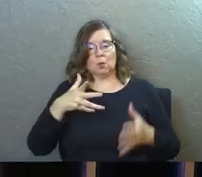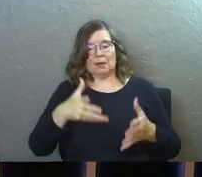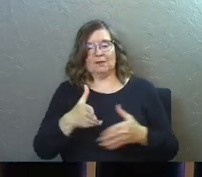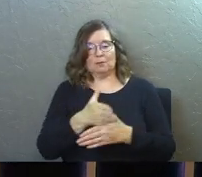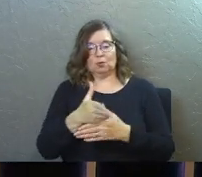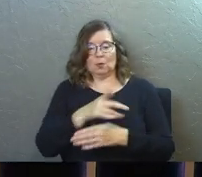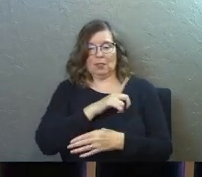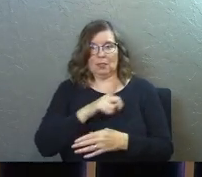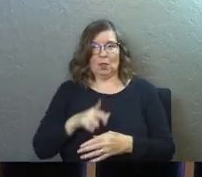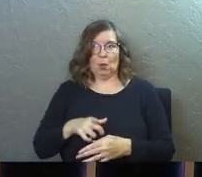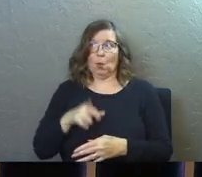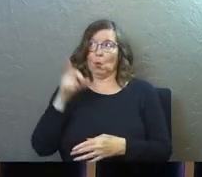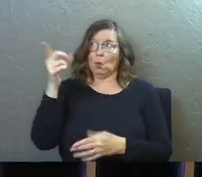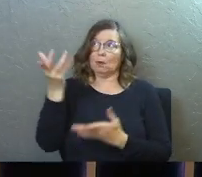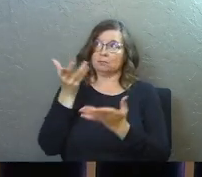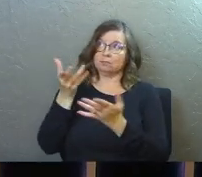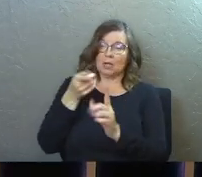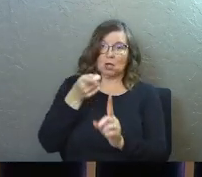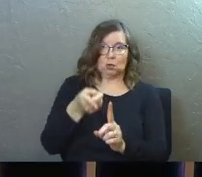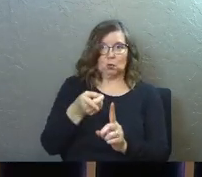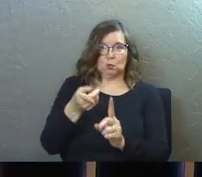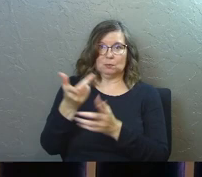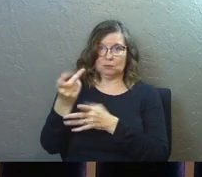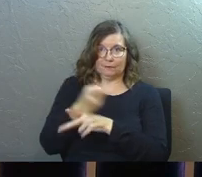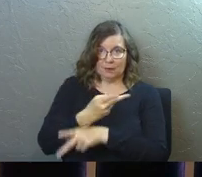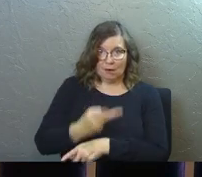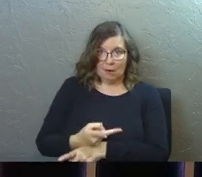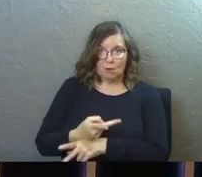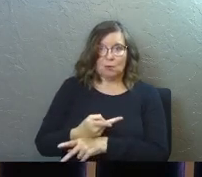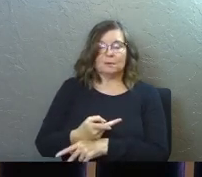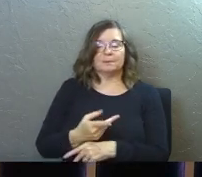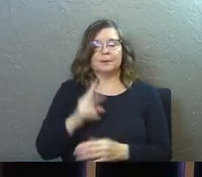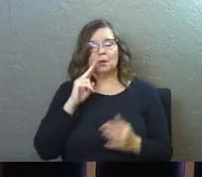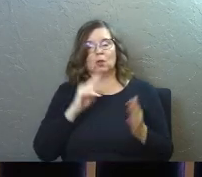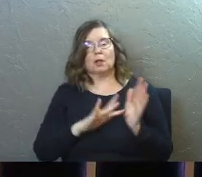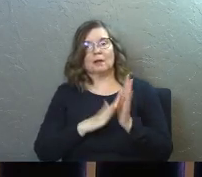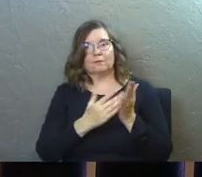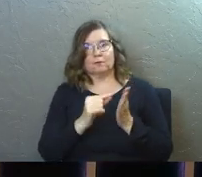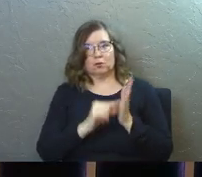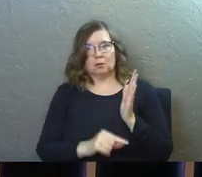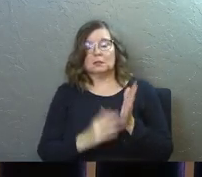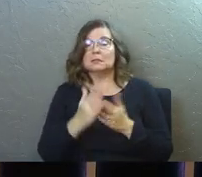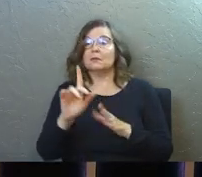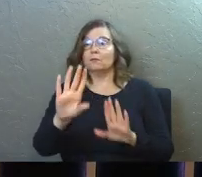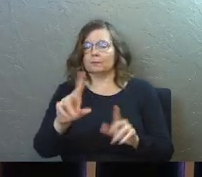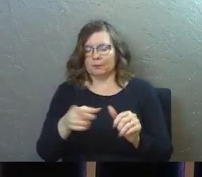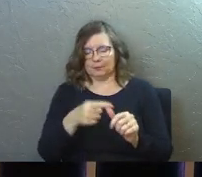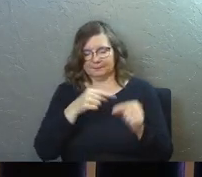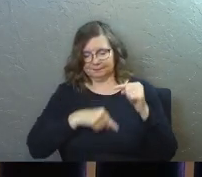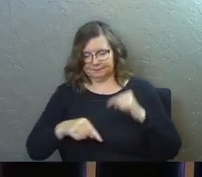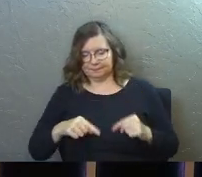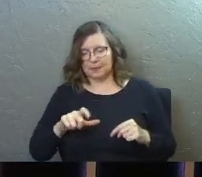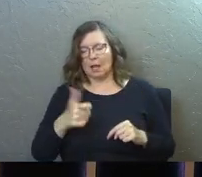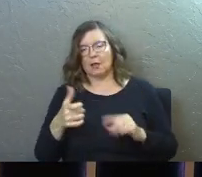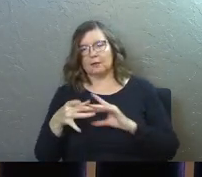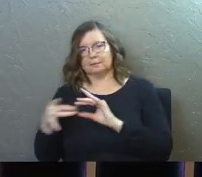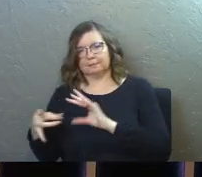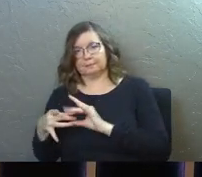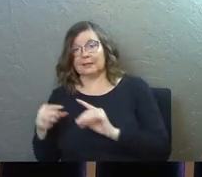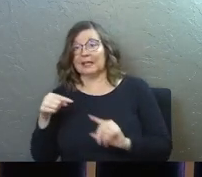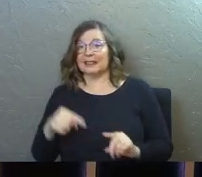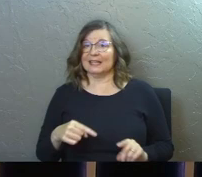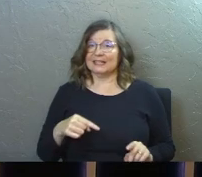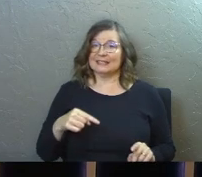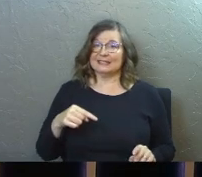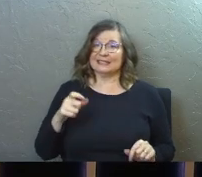leave that between the Lord and you, but we're going to look at the verses right now. A couple of other disclaimers. First off, this